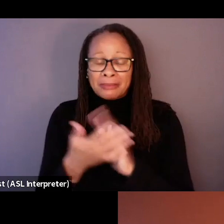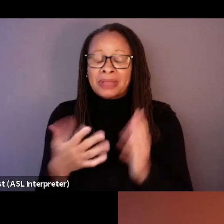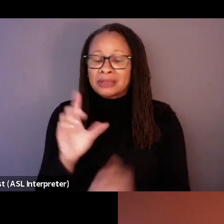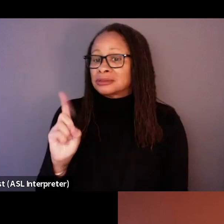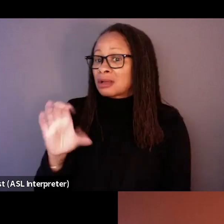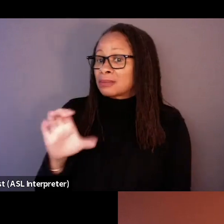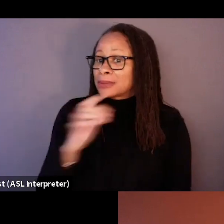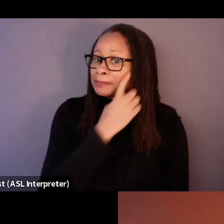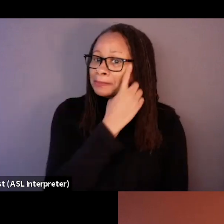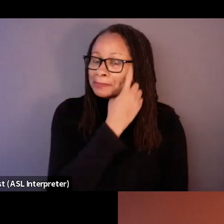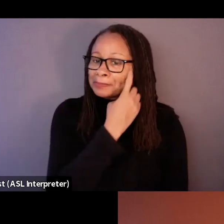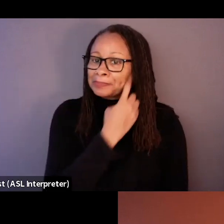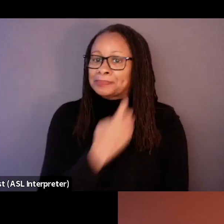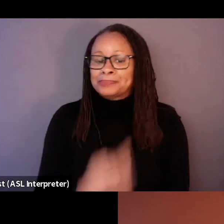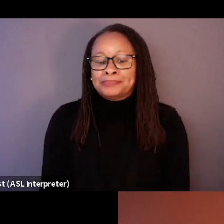documentary?